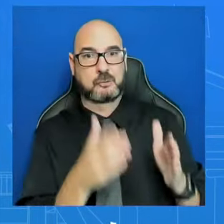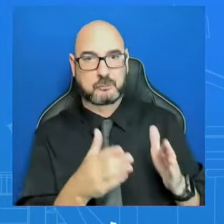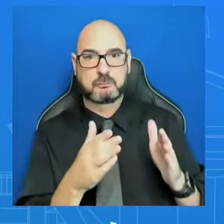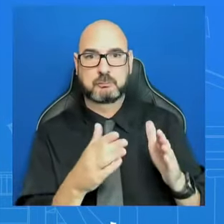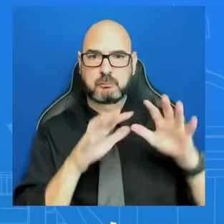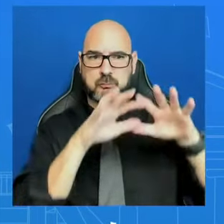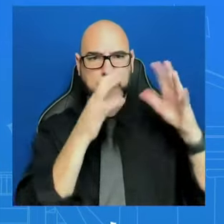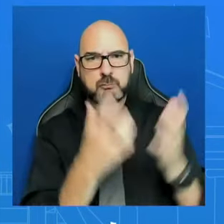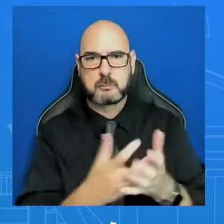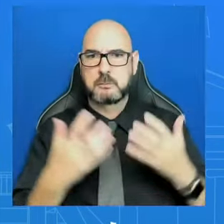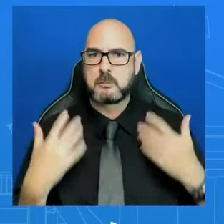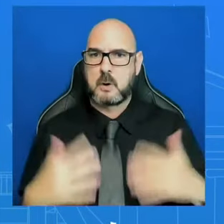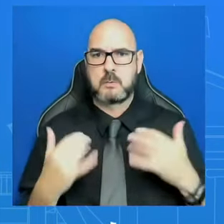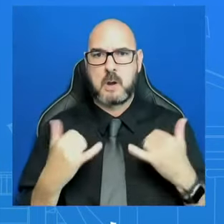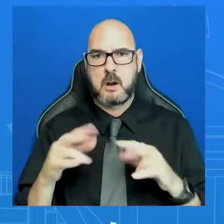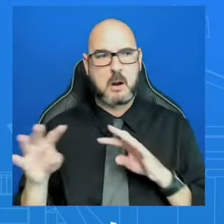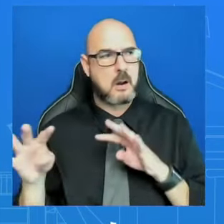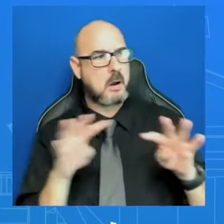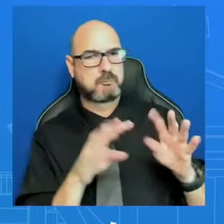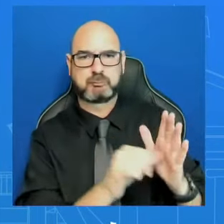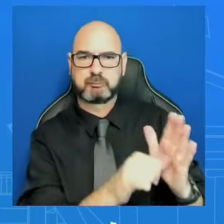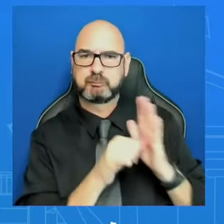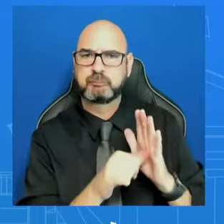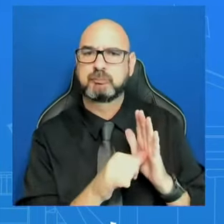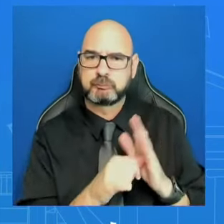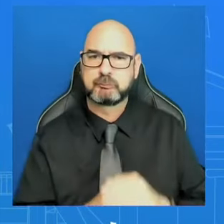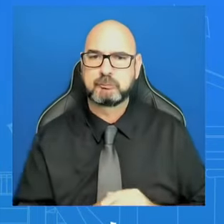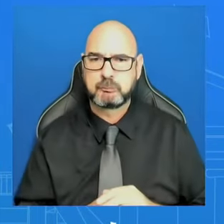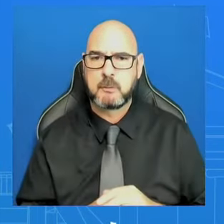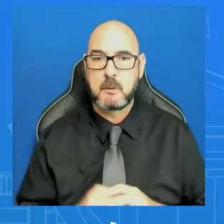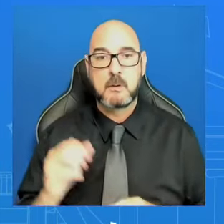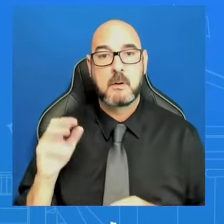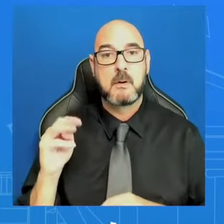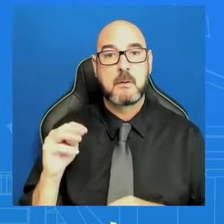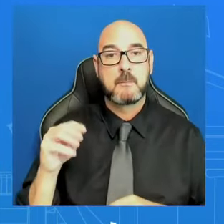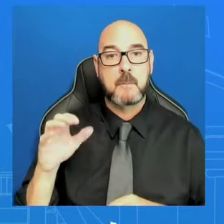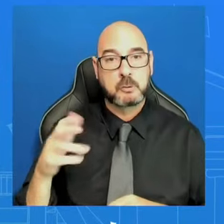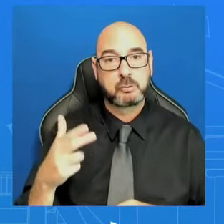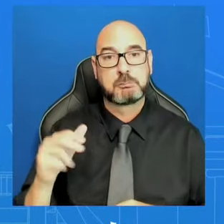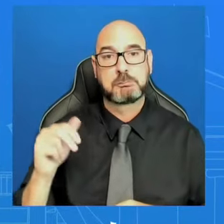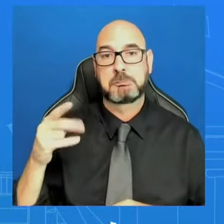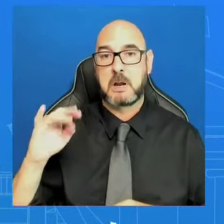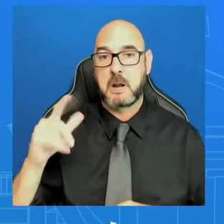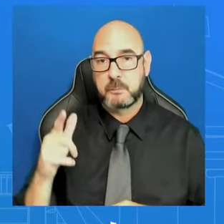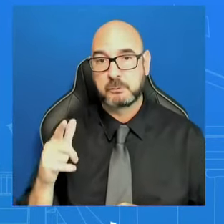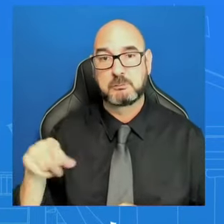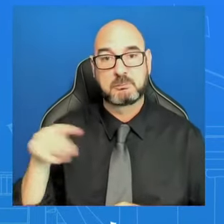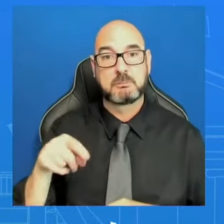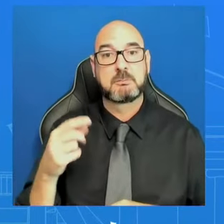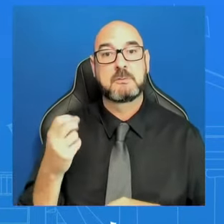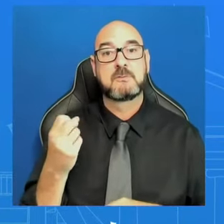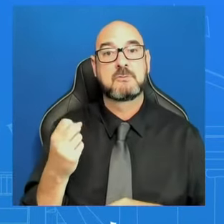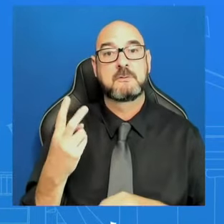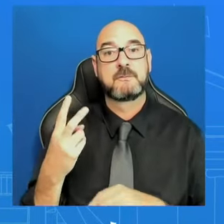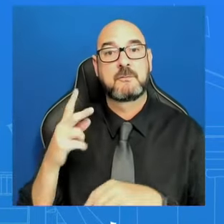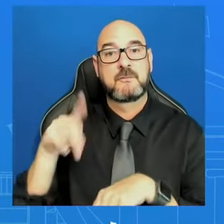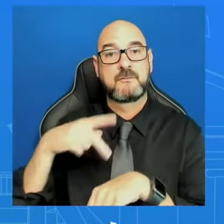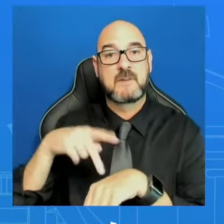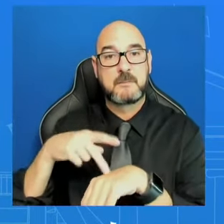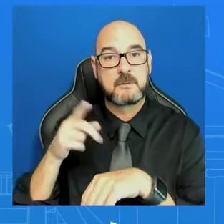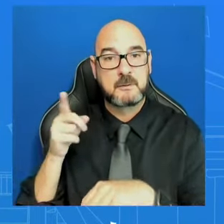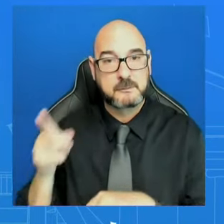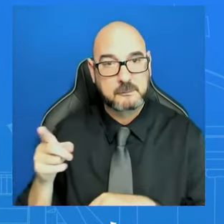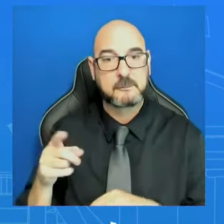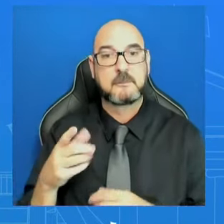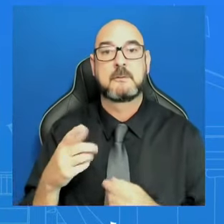11th, President Biden will host Prime Minister Marcos of the Philippines, Prime Minister Kushida of Japan at the White House for the